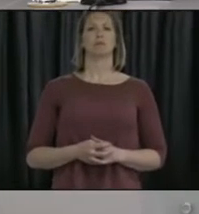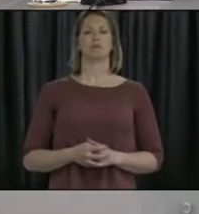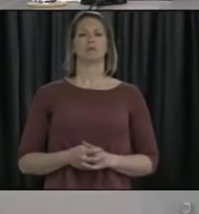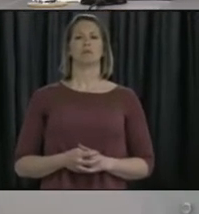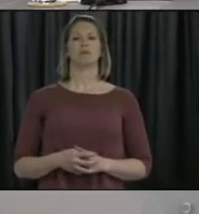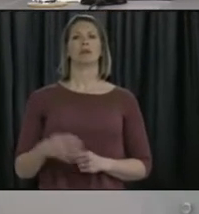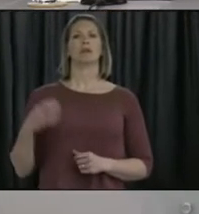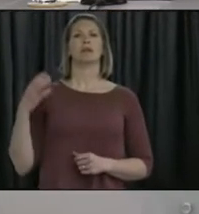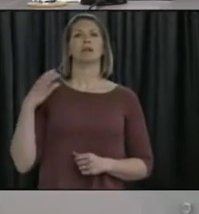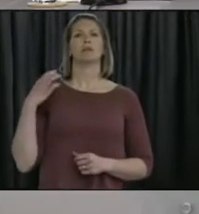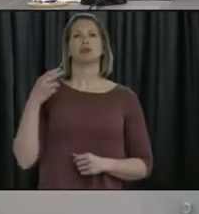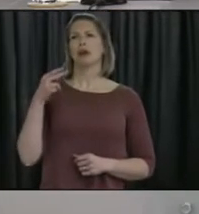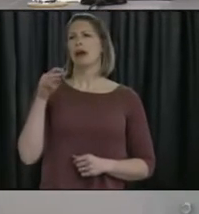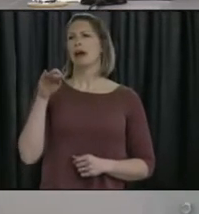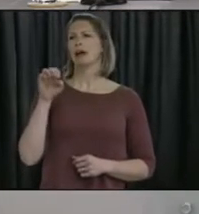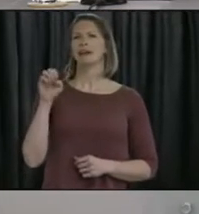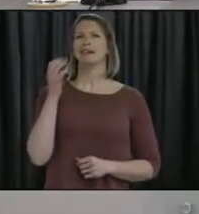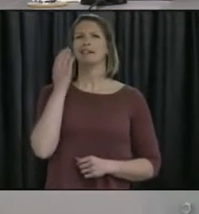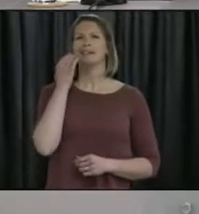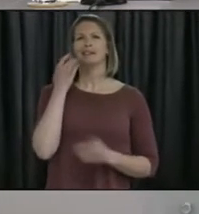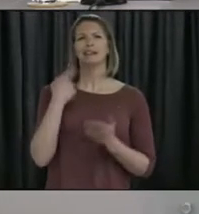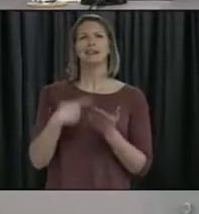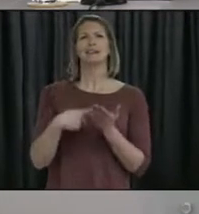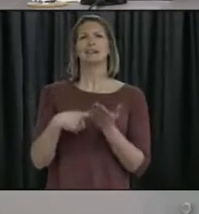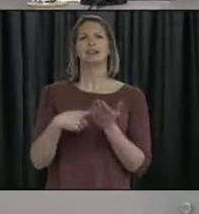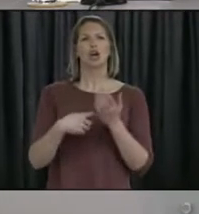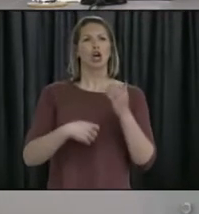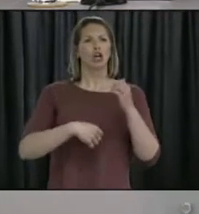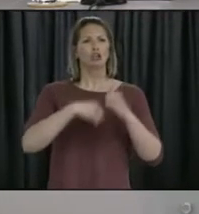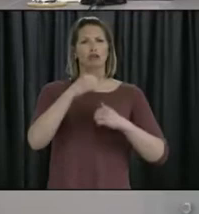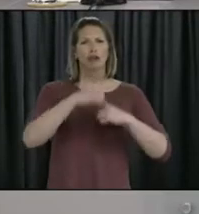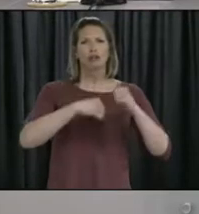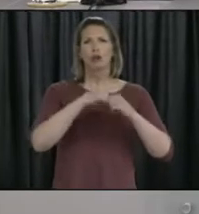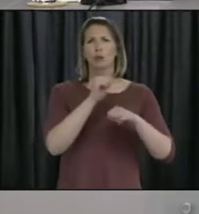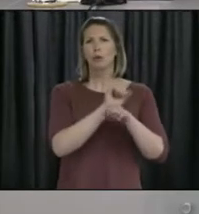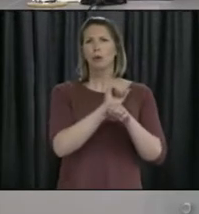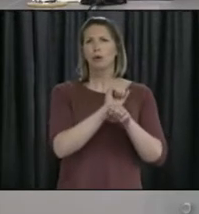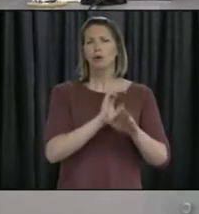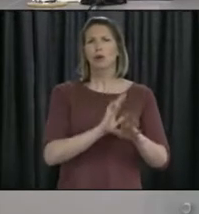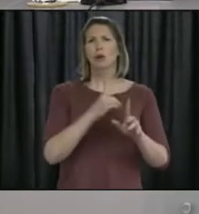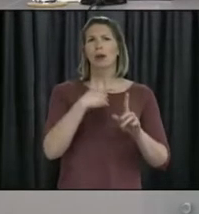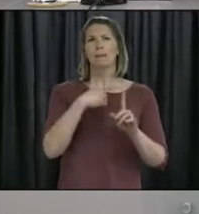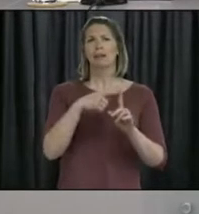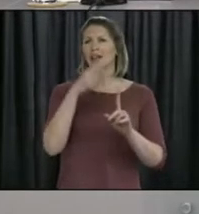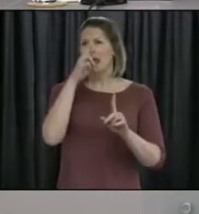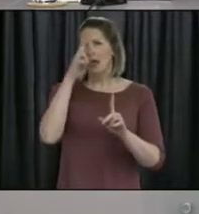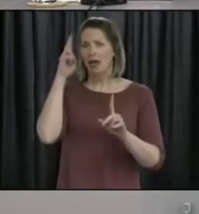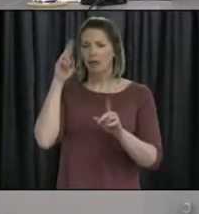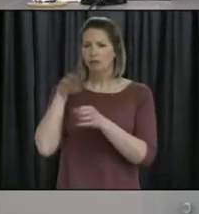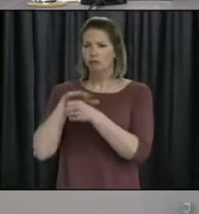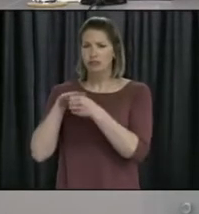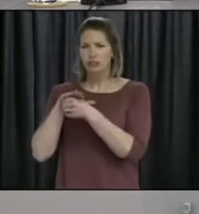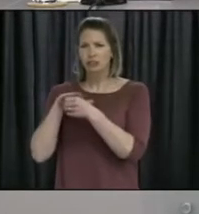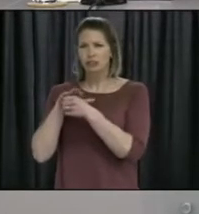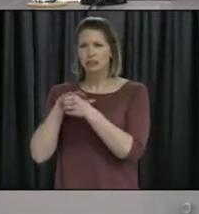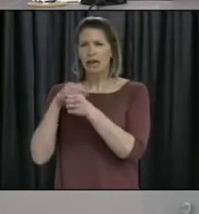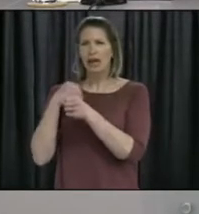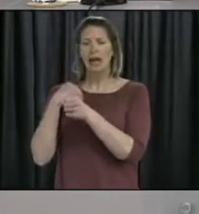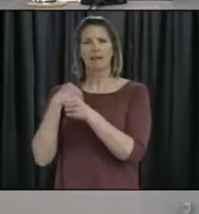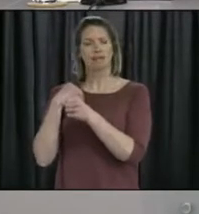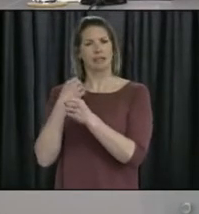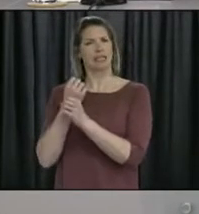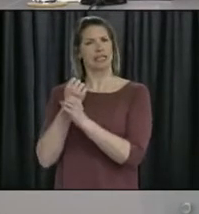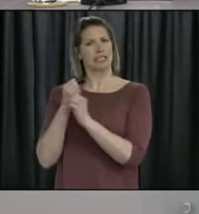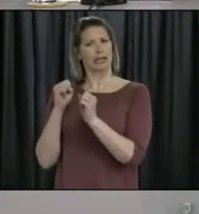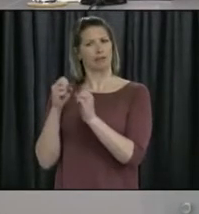necessity for out-of-province workers for the construction of healthcare facilities as a reason for exempting them from self-isolation. But what about those in the core science